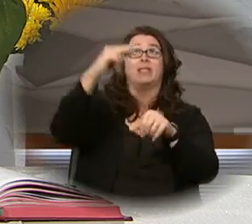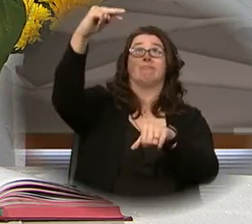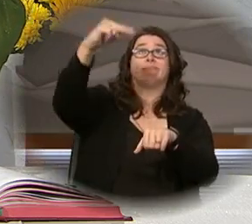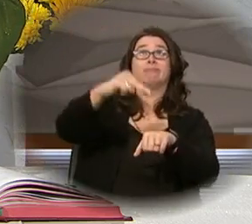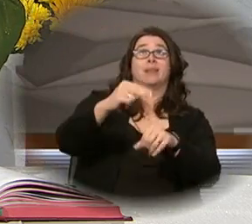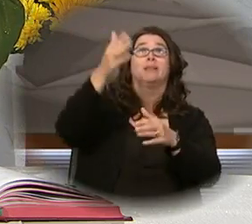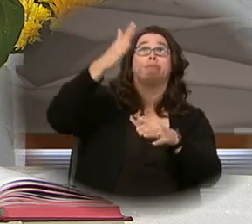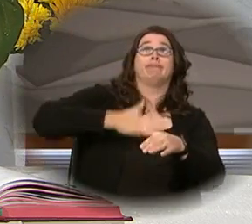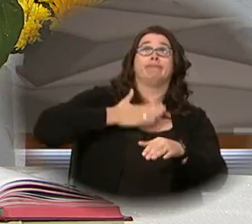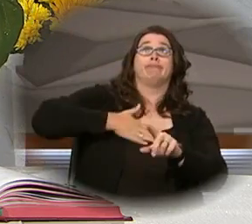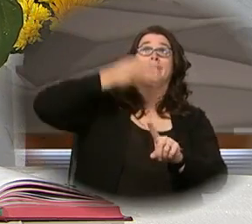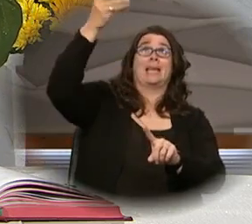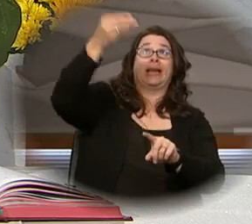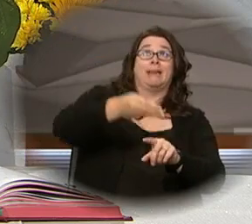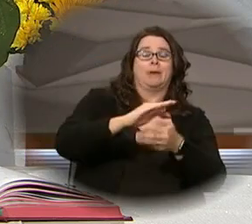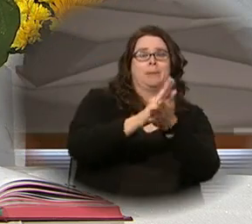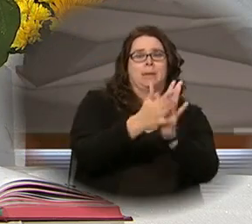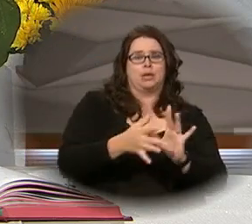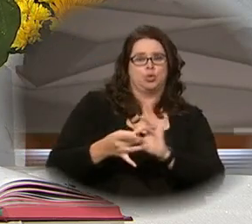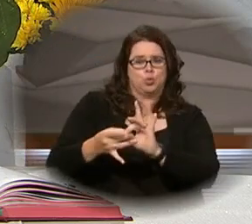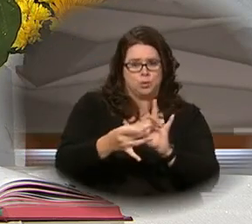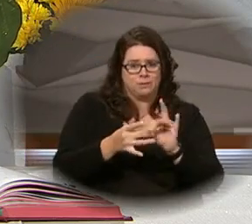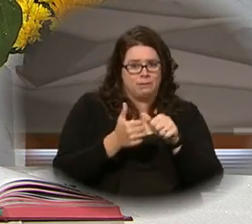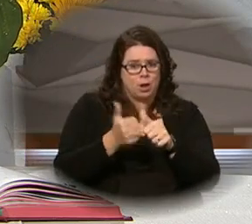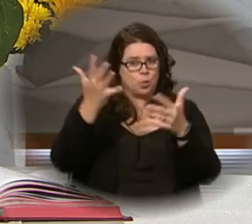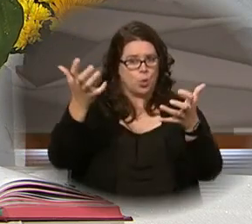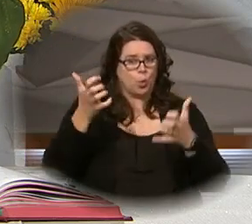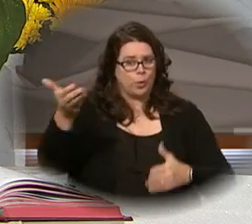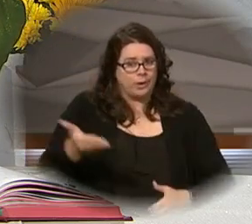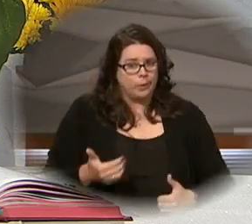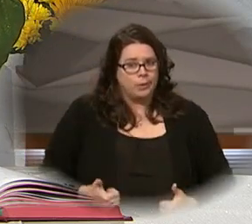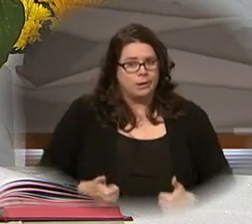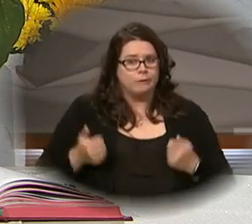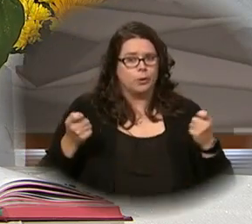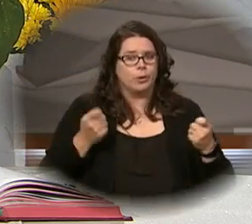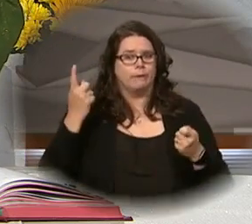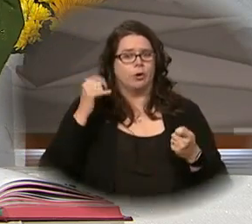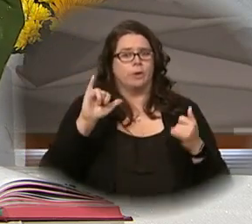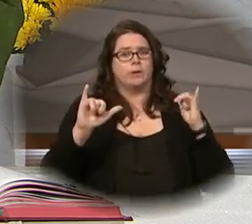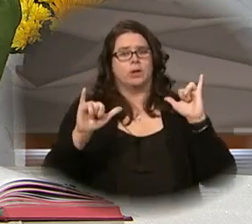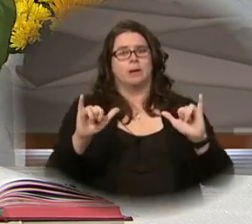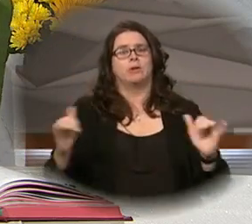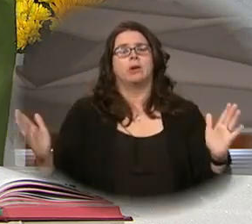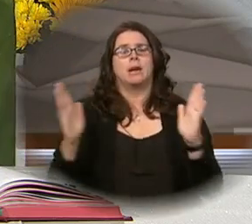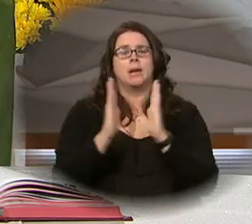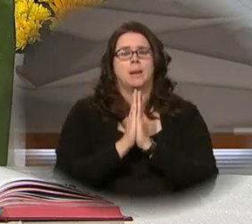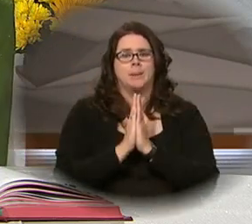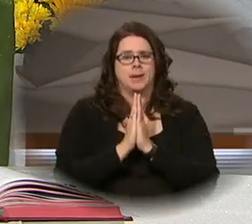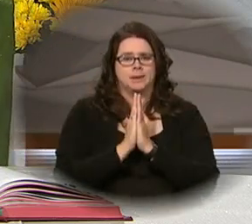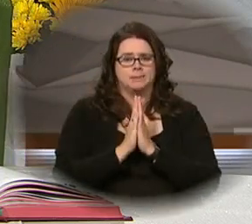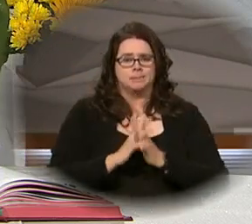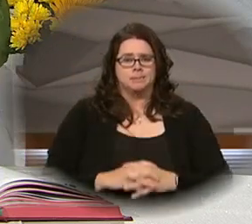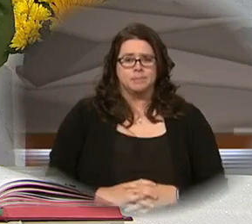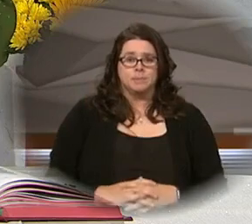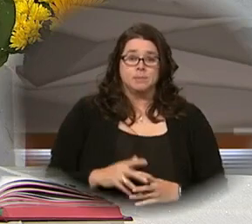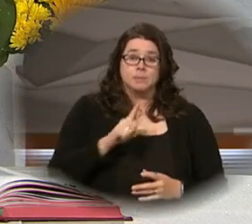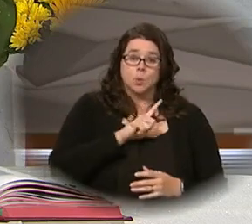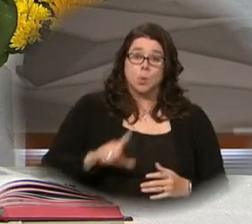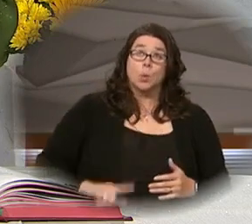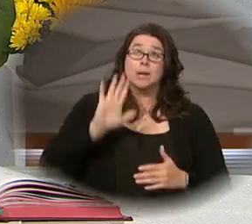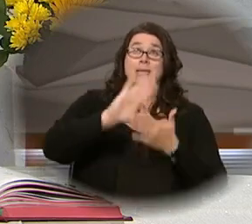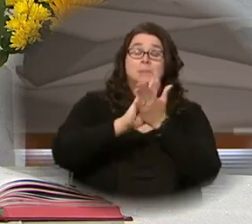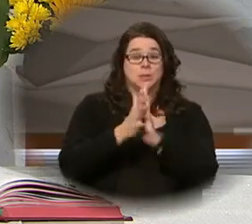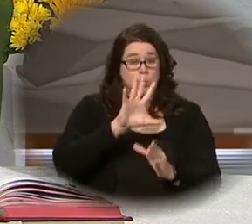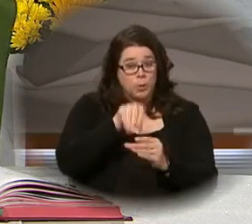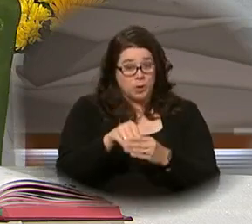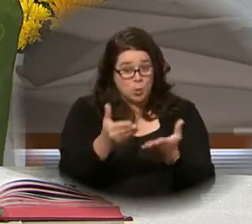and graciously grant her peace and unity in accordance with your will, who live and reign forever and ever. Amen. The peace